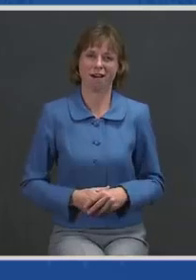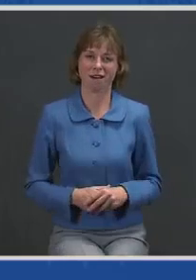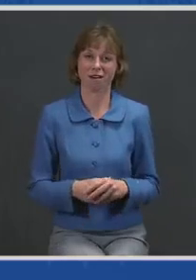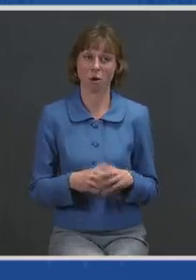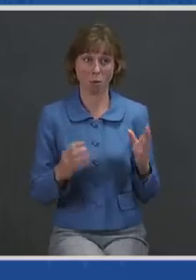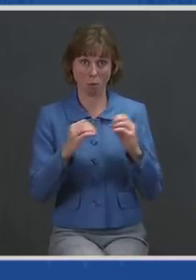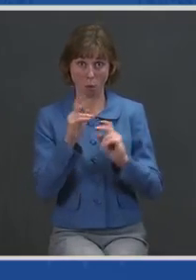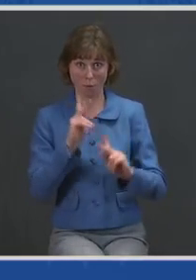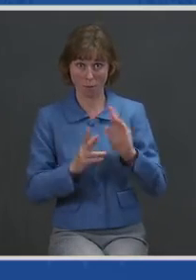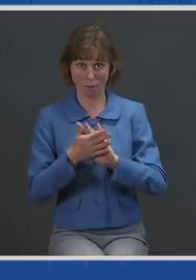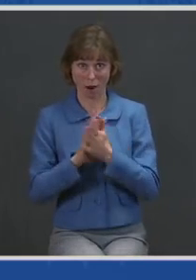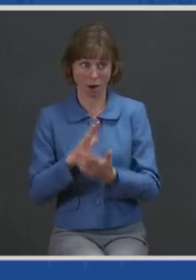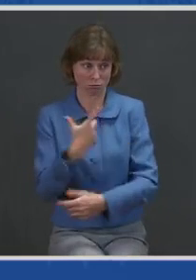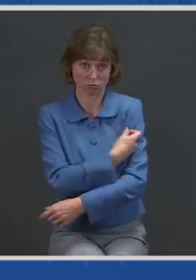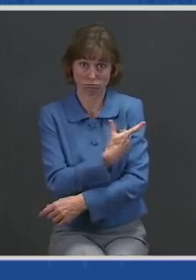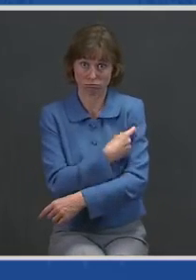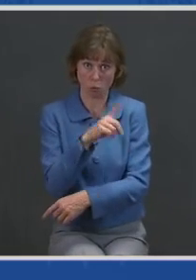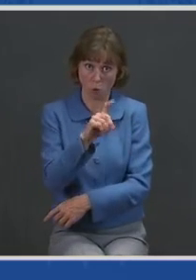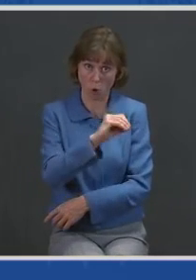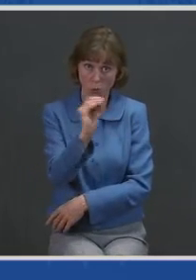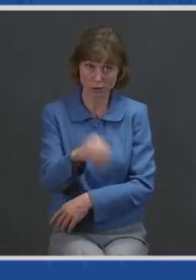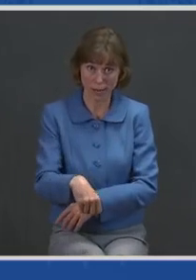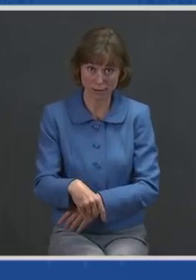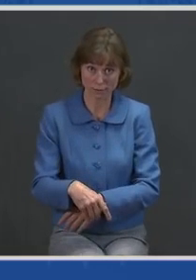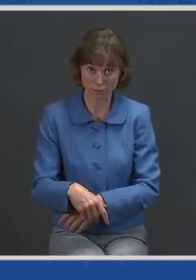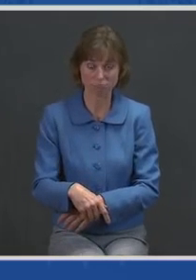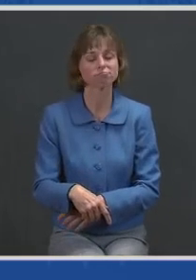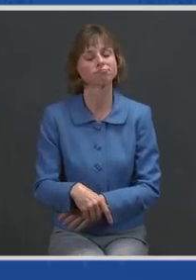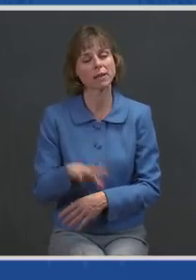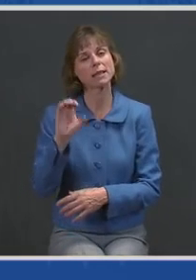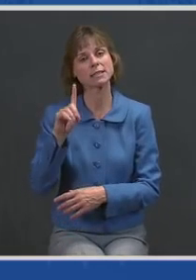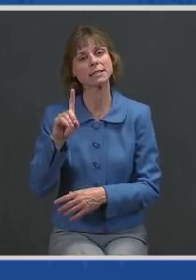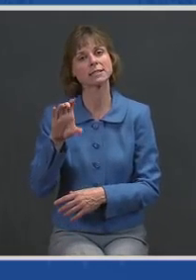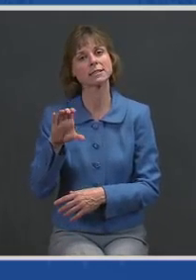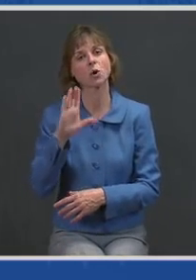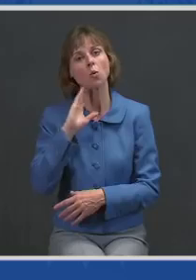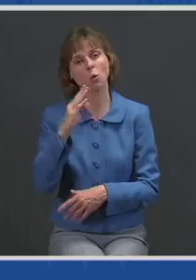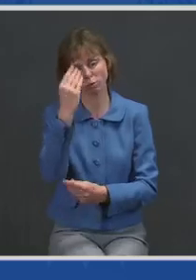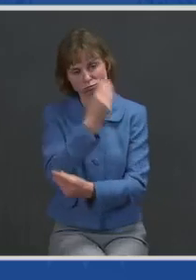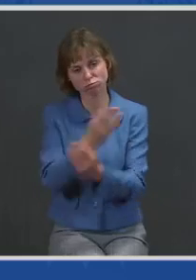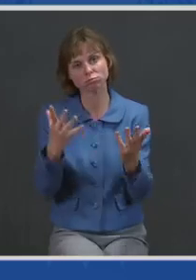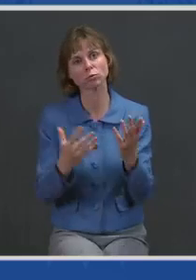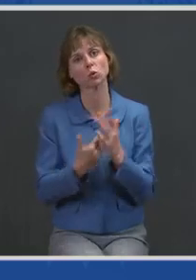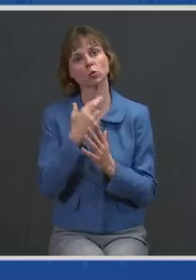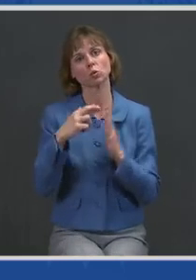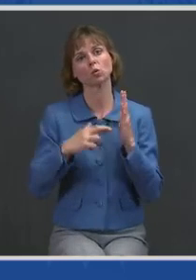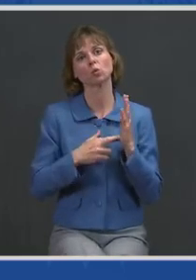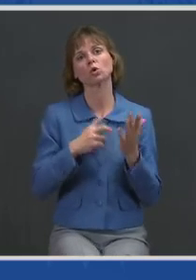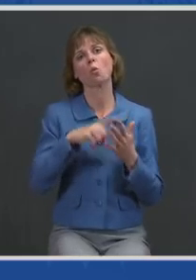the CDC will continue to provide additional guidance on what you can do in the workplace, places of worship with your friends,